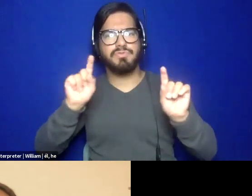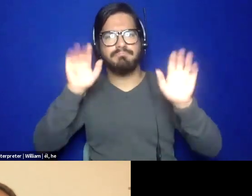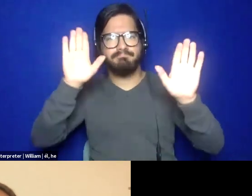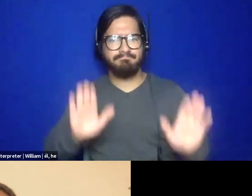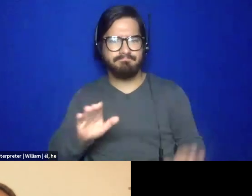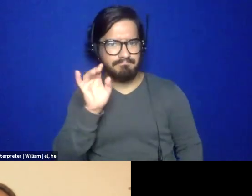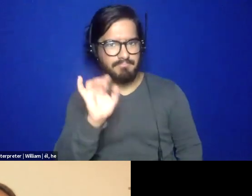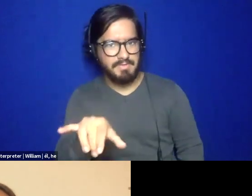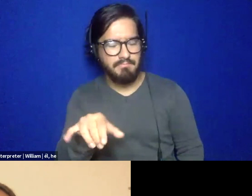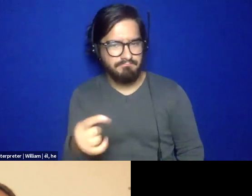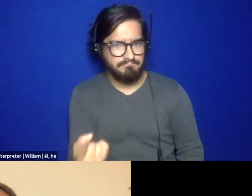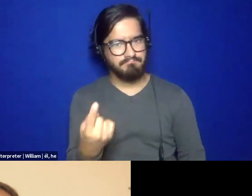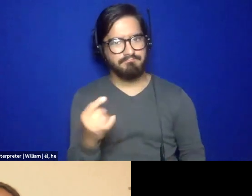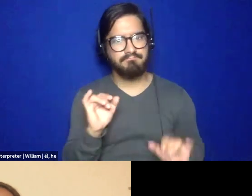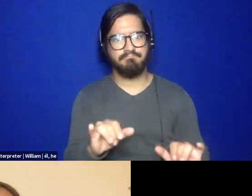That's where I start. Thank you.